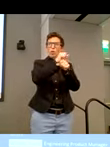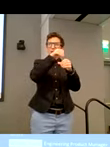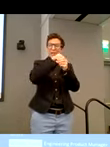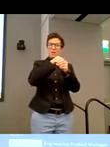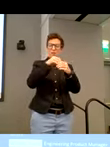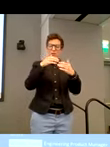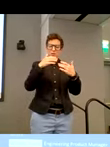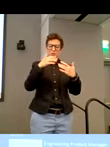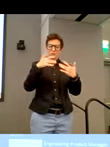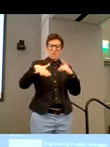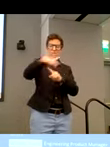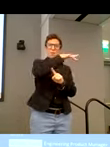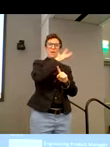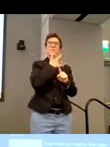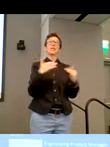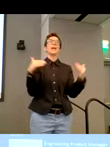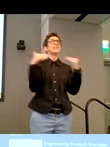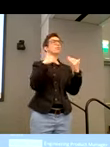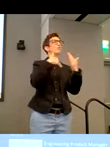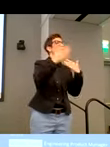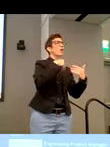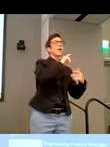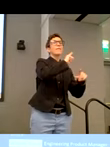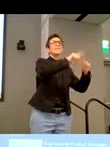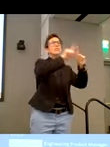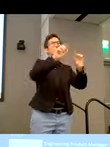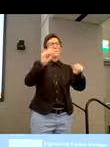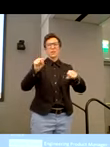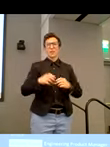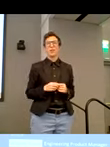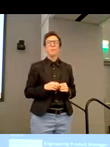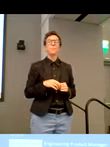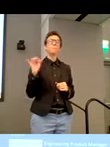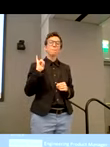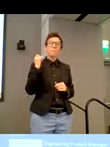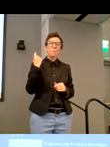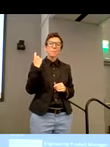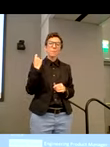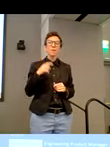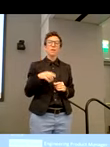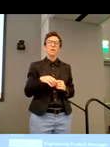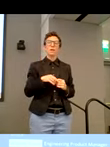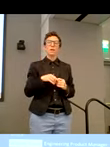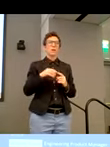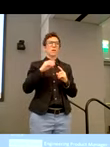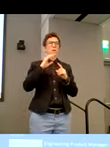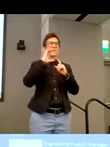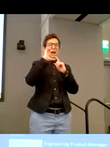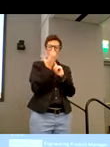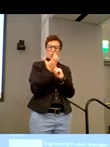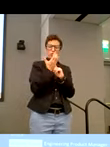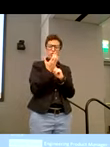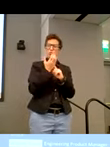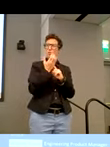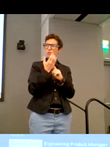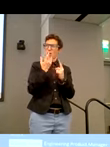feel like they're equal regardless of their different abilities. But it also has brought a culture of innovation, a